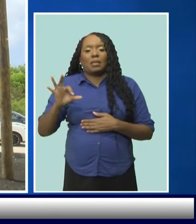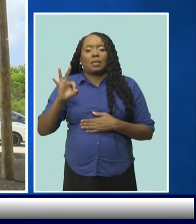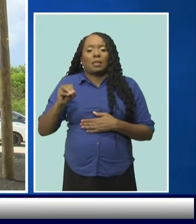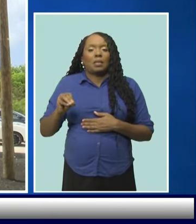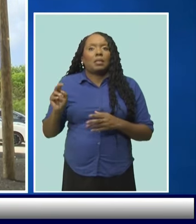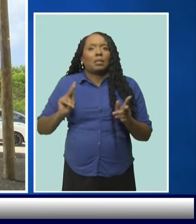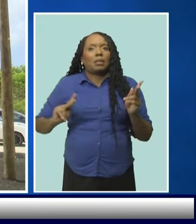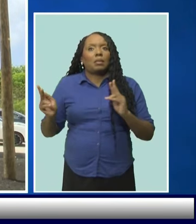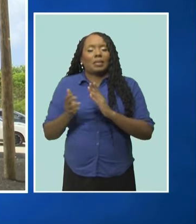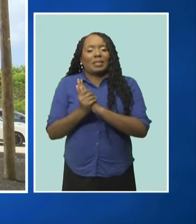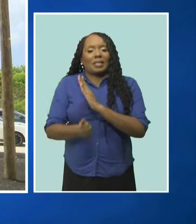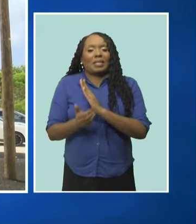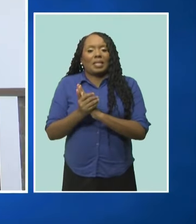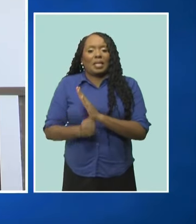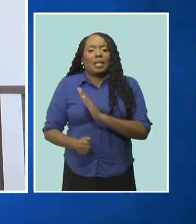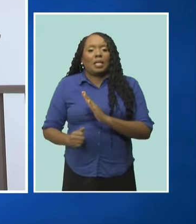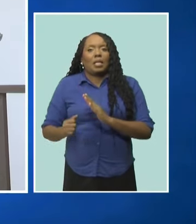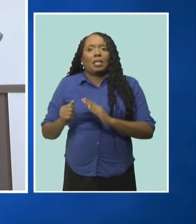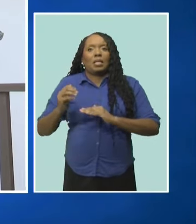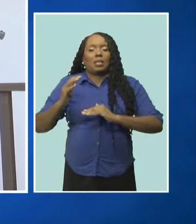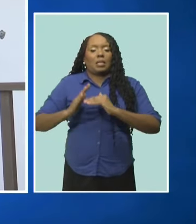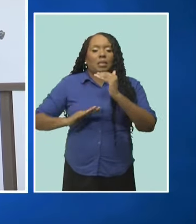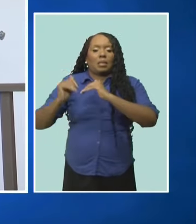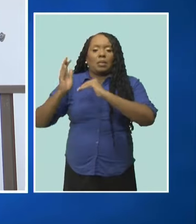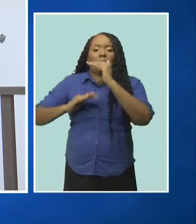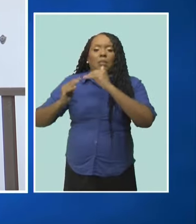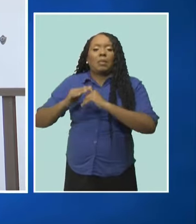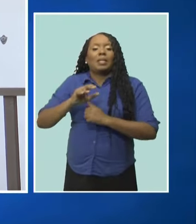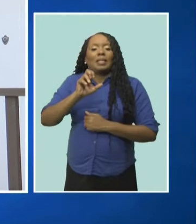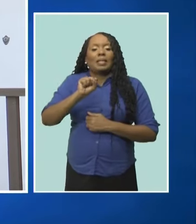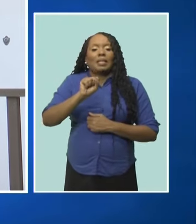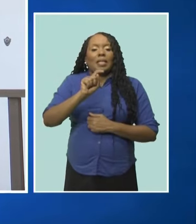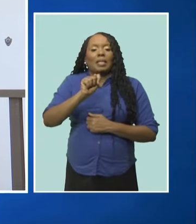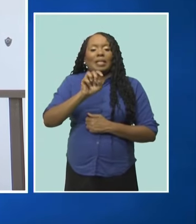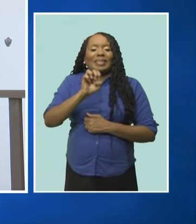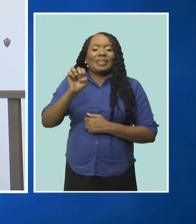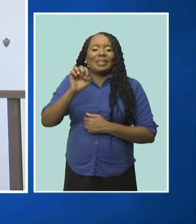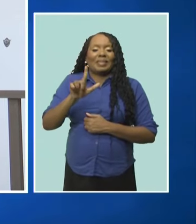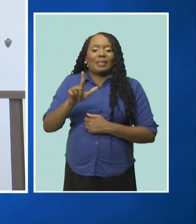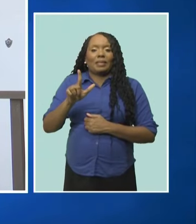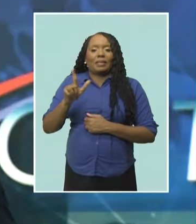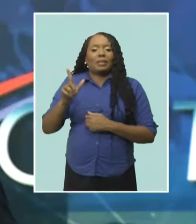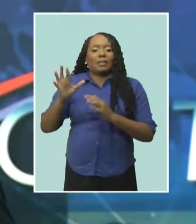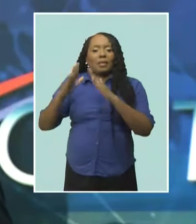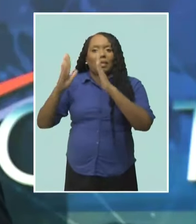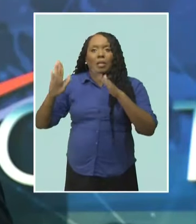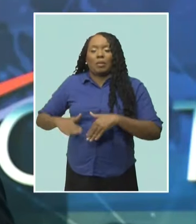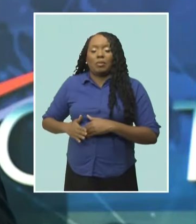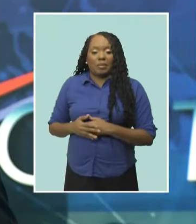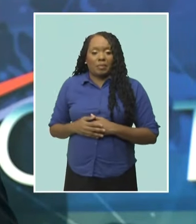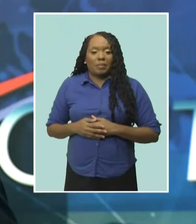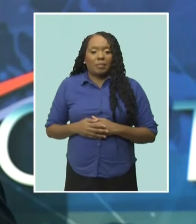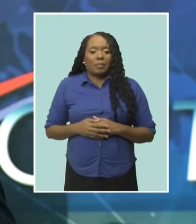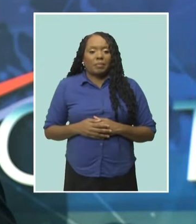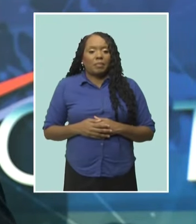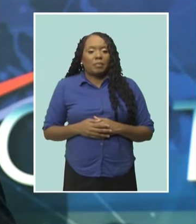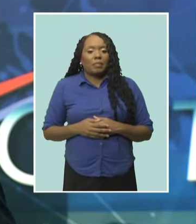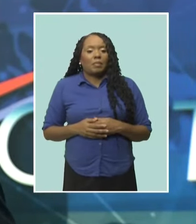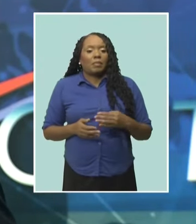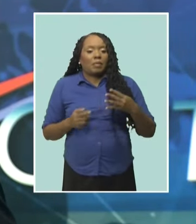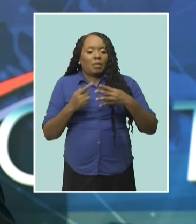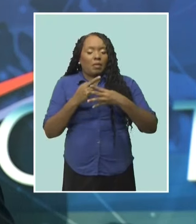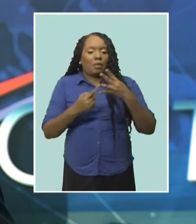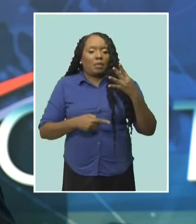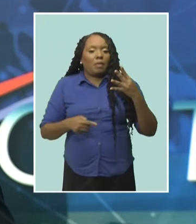skilled in assembling and installing steel frame houses. Sean Farrell, CBC News. Four suspects